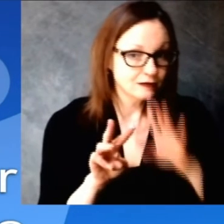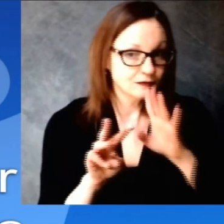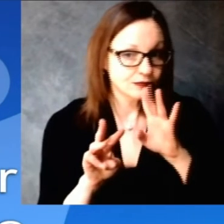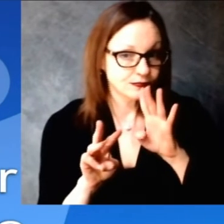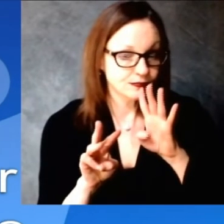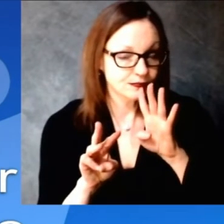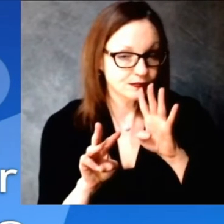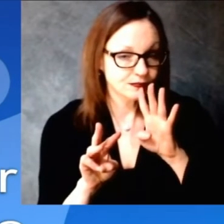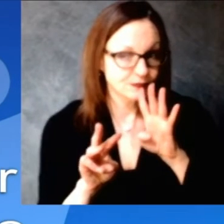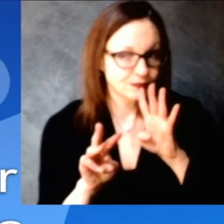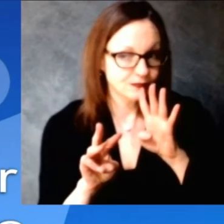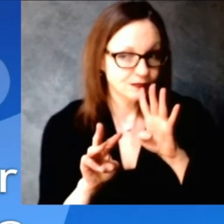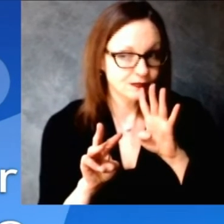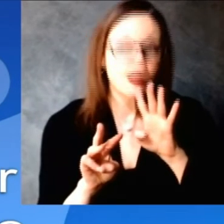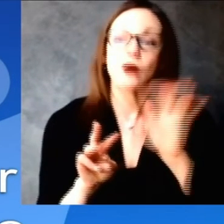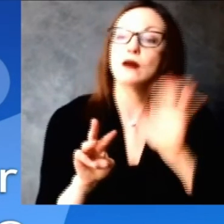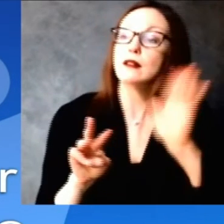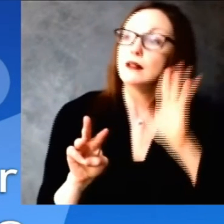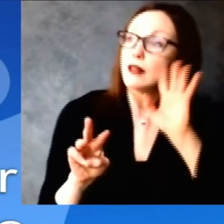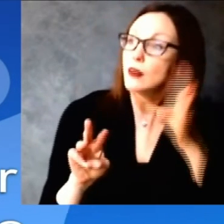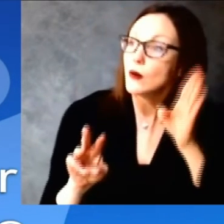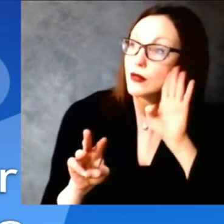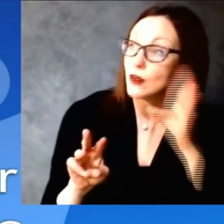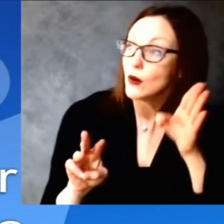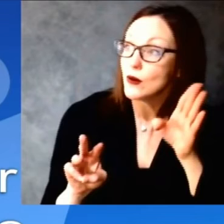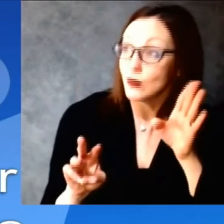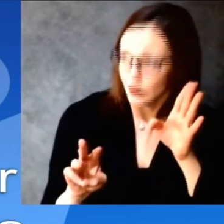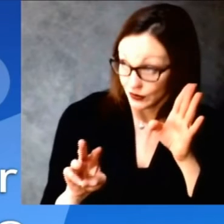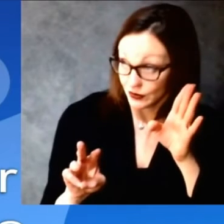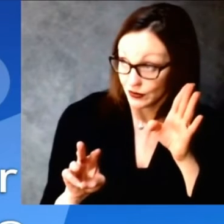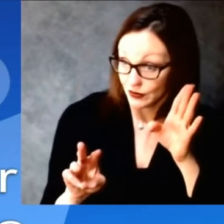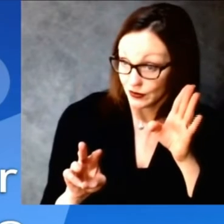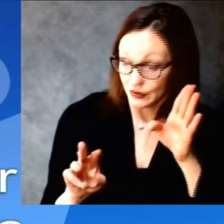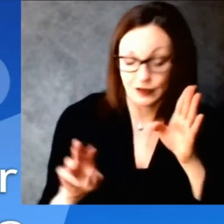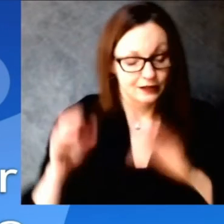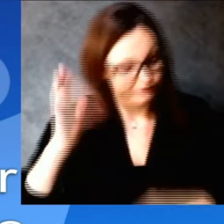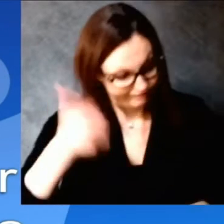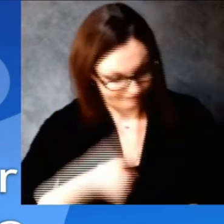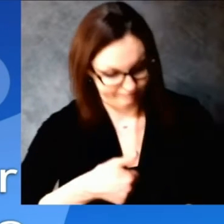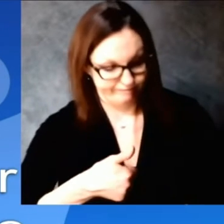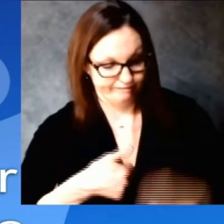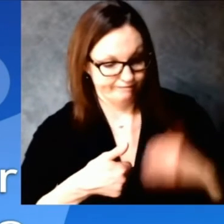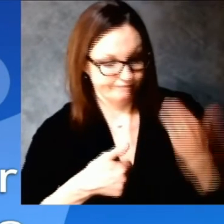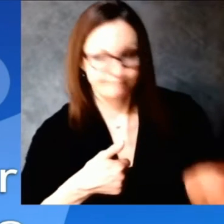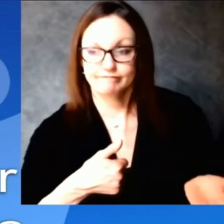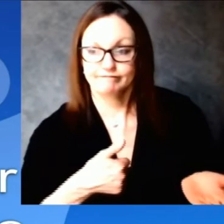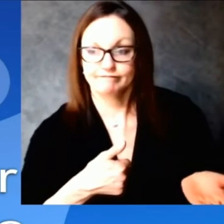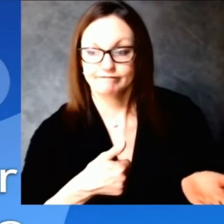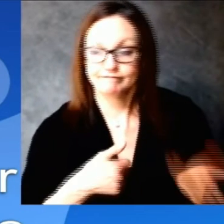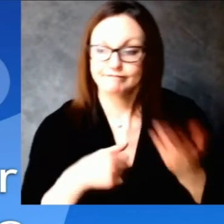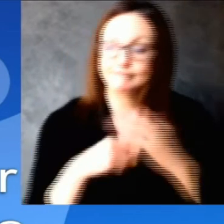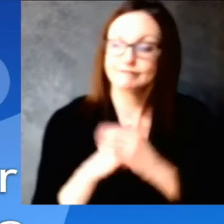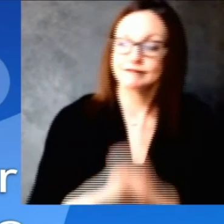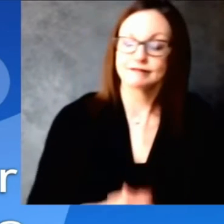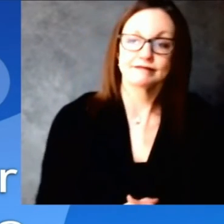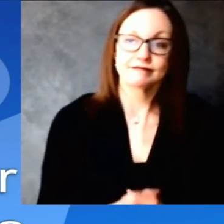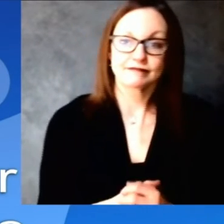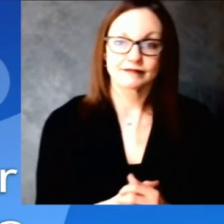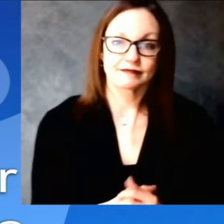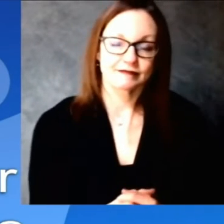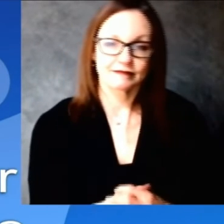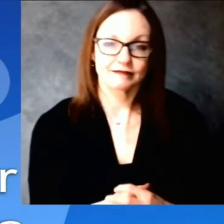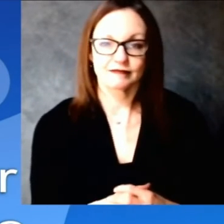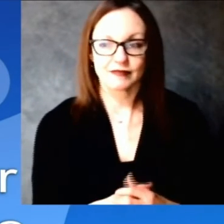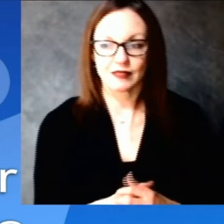there can you hear me yes we can hear you go ahead my question is regarding the federal retail pharmacy